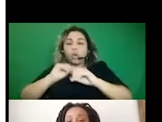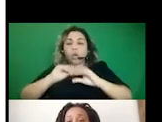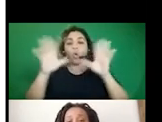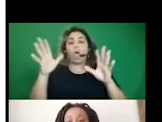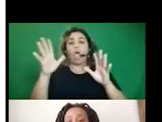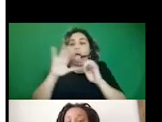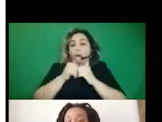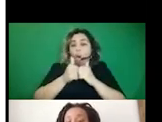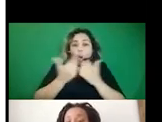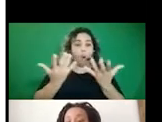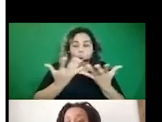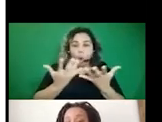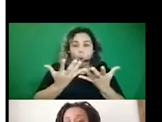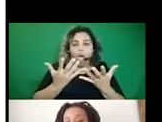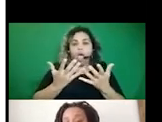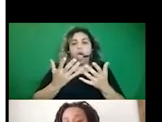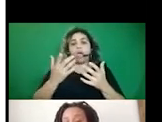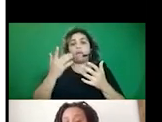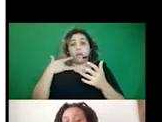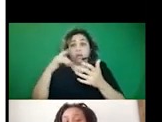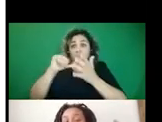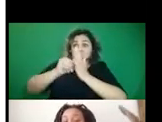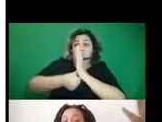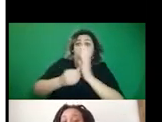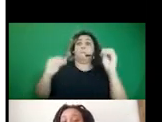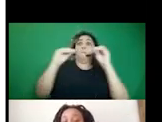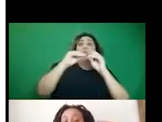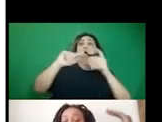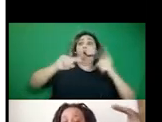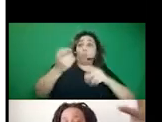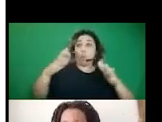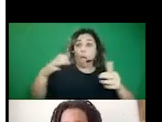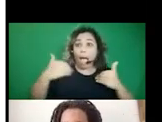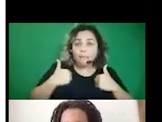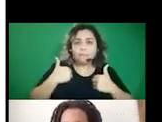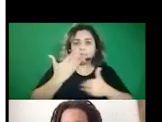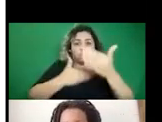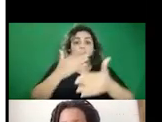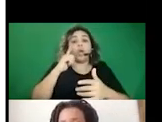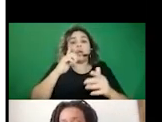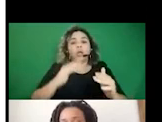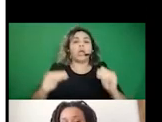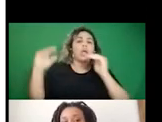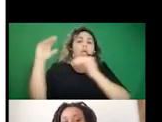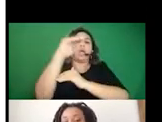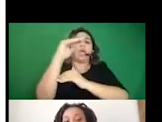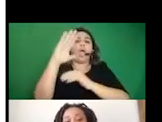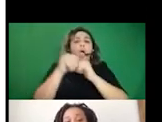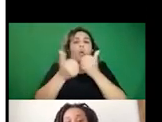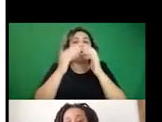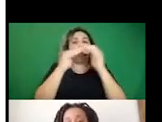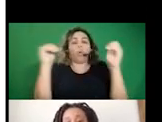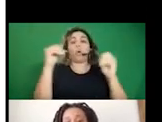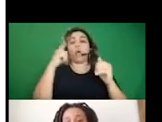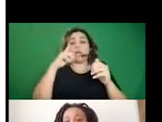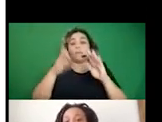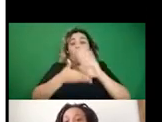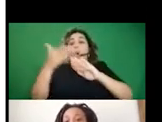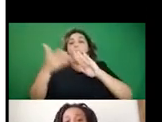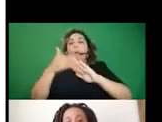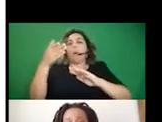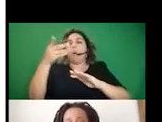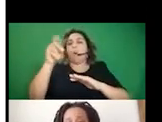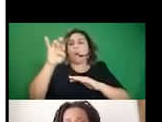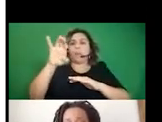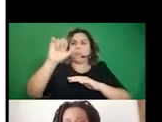does this disinformation create or intensify? And then you go up a level to the operational. So what is